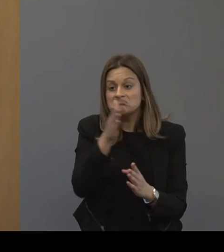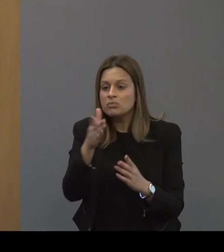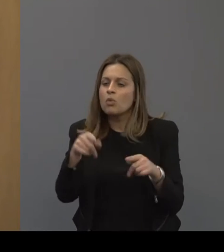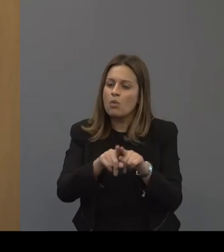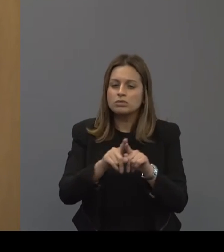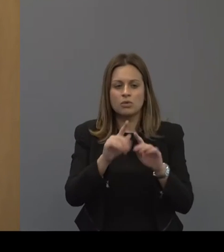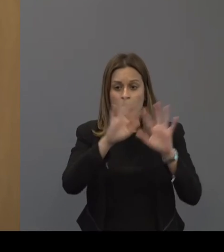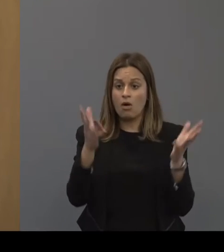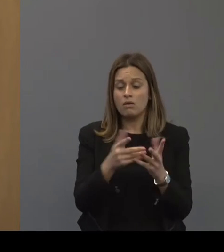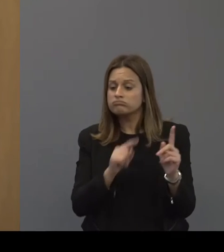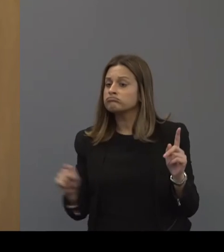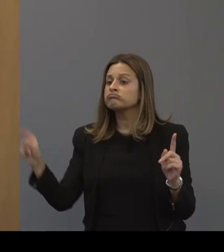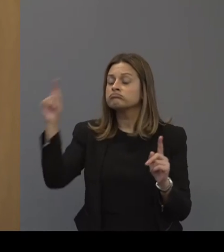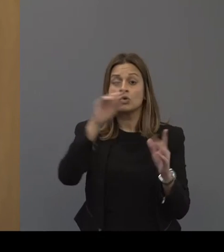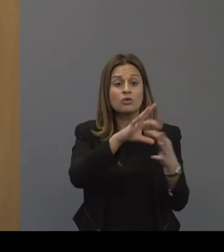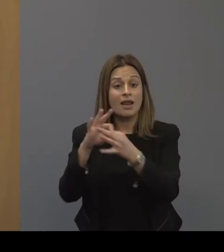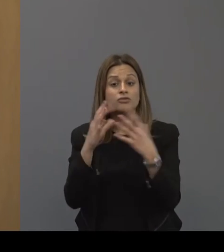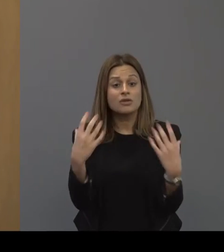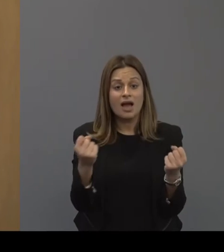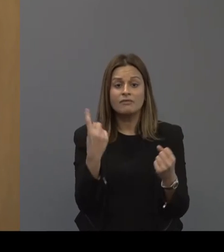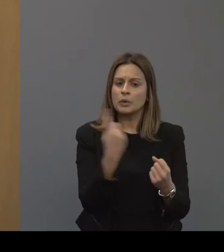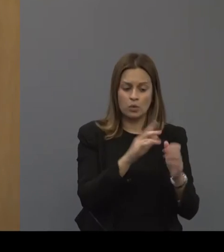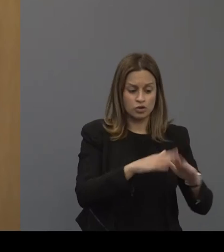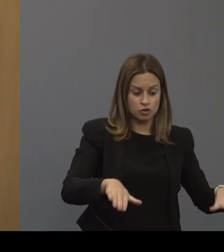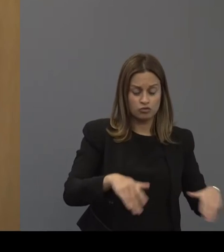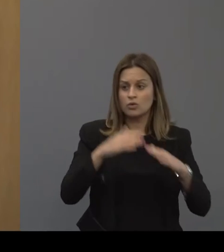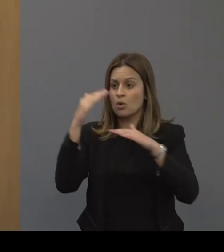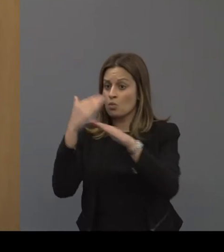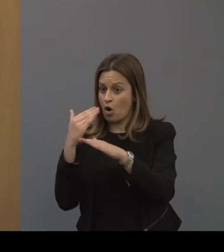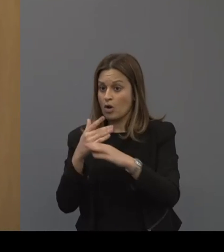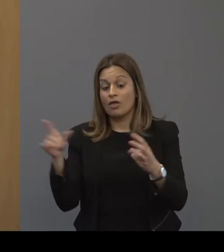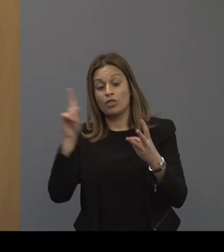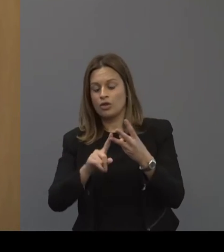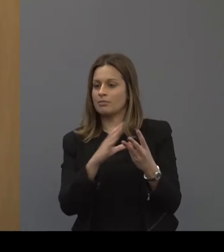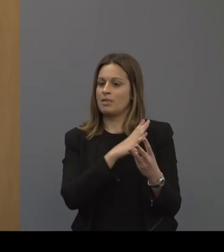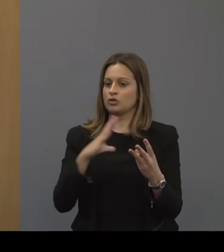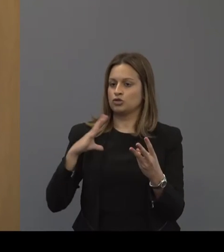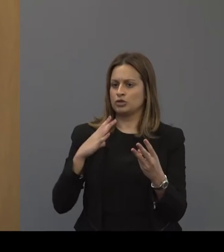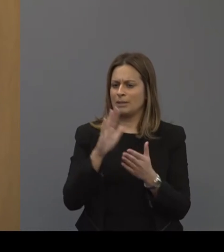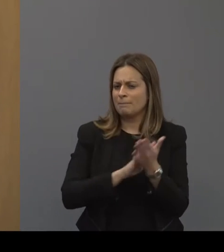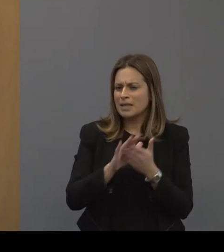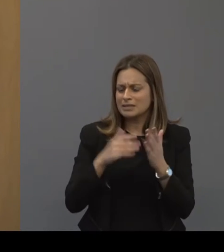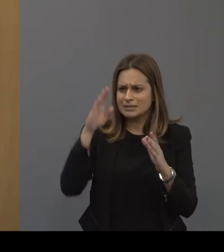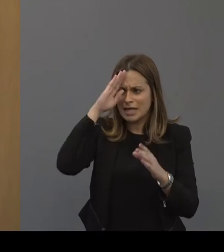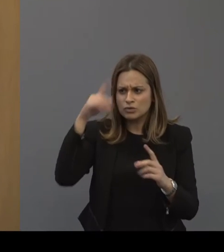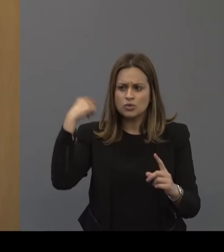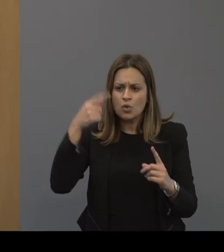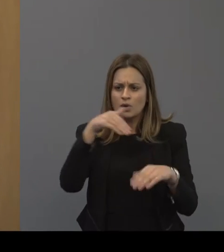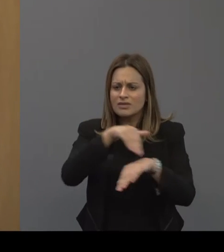other parts of the world so there is a connection between kids and workers and the military and what Dangerous Decibles does.